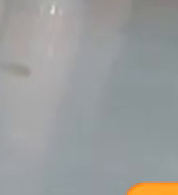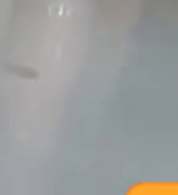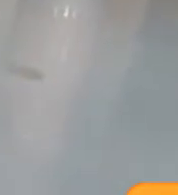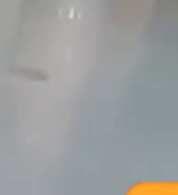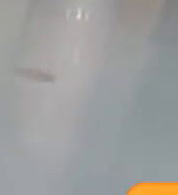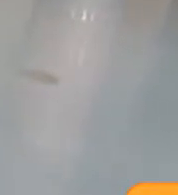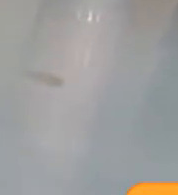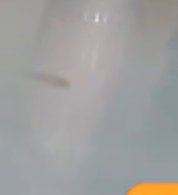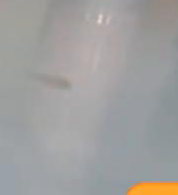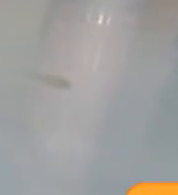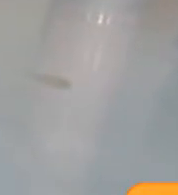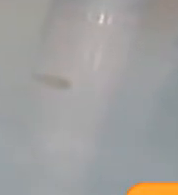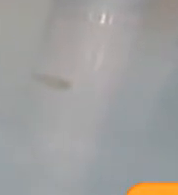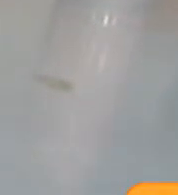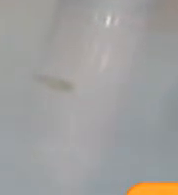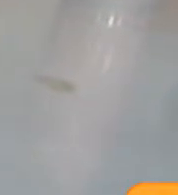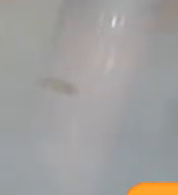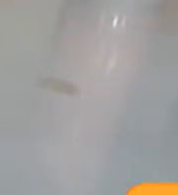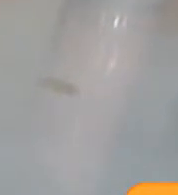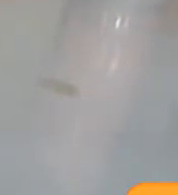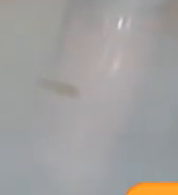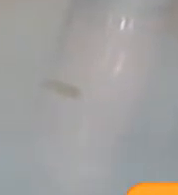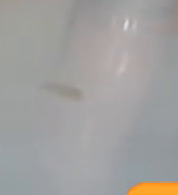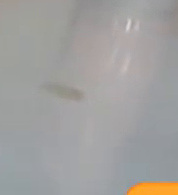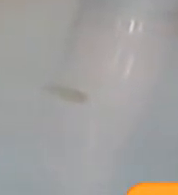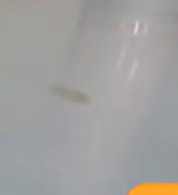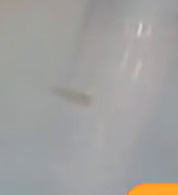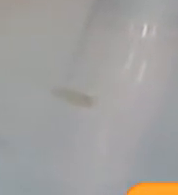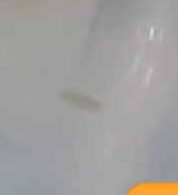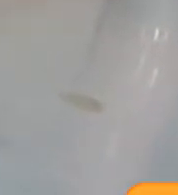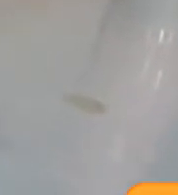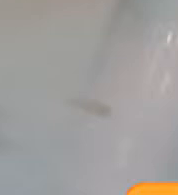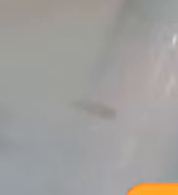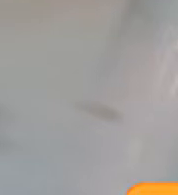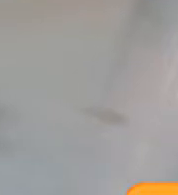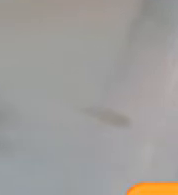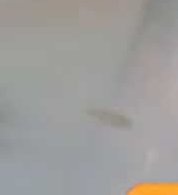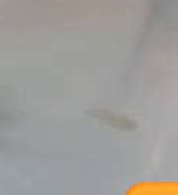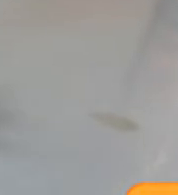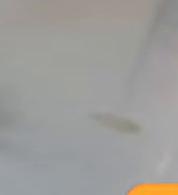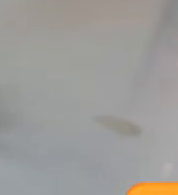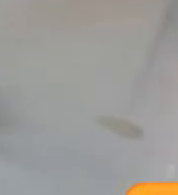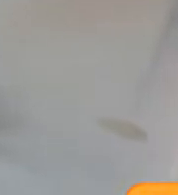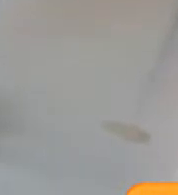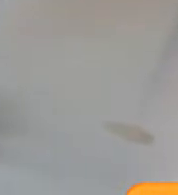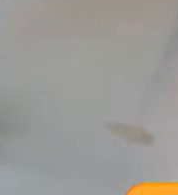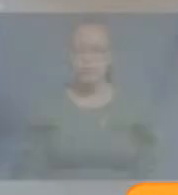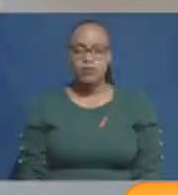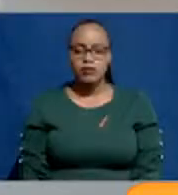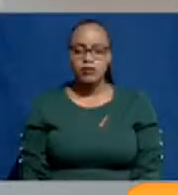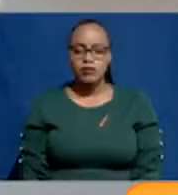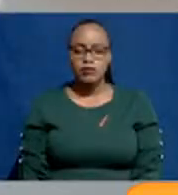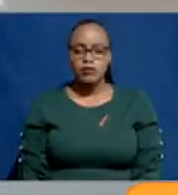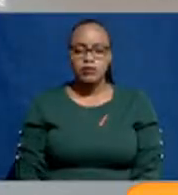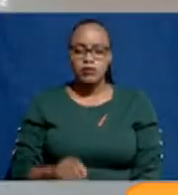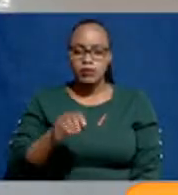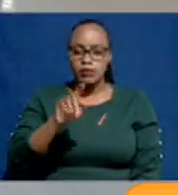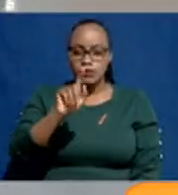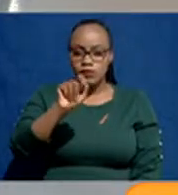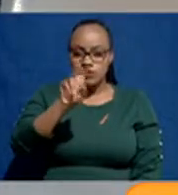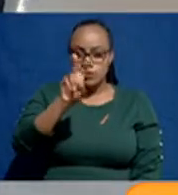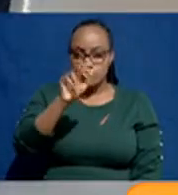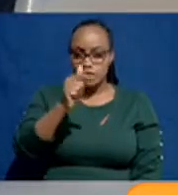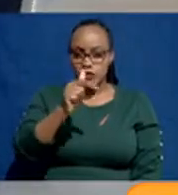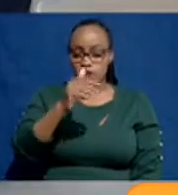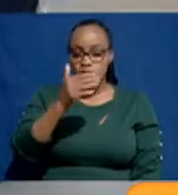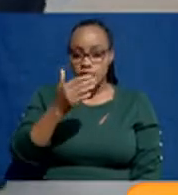Ringera from HELB. In case such a student now who has been assigned to go to a technical institution, a Tivet institution, that is